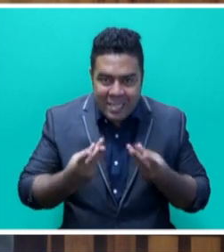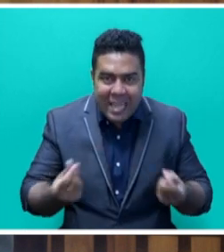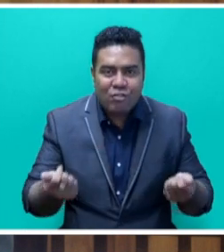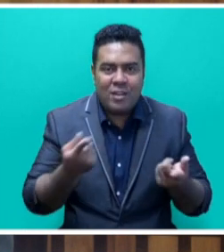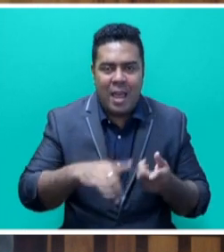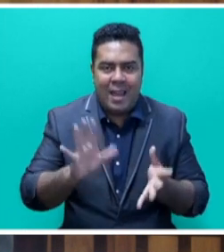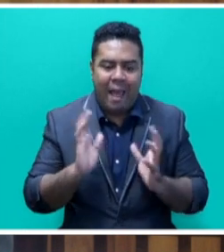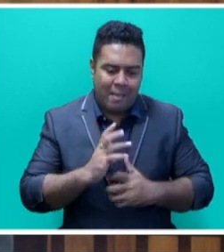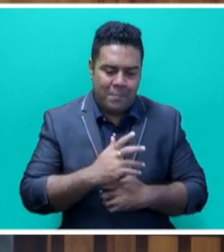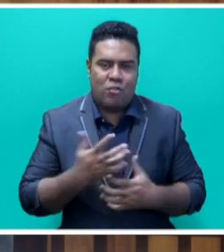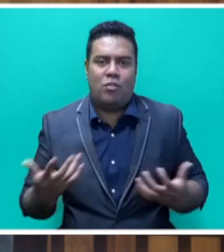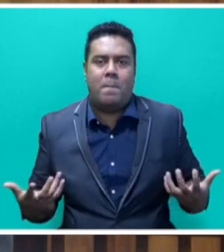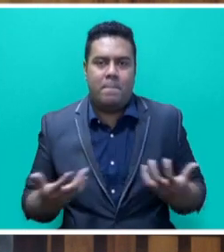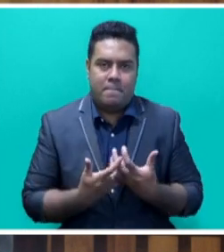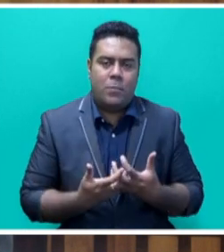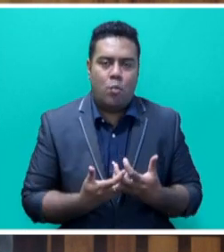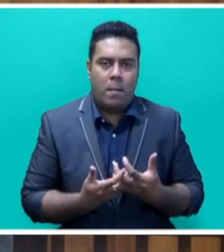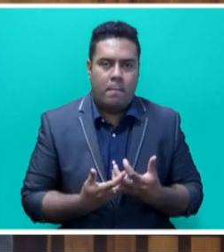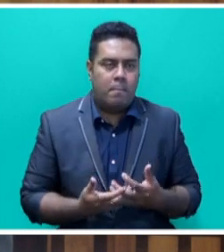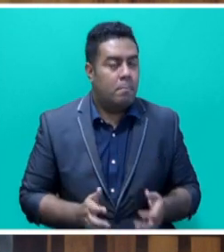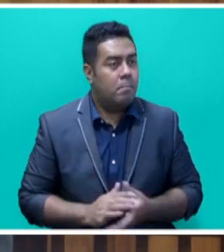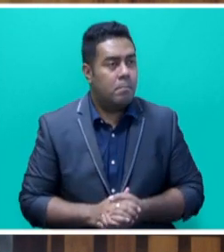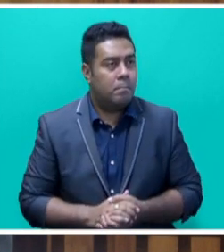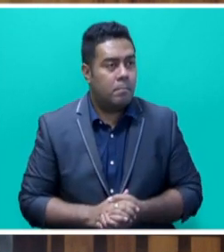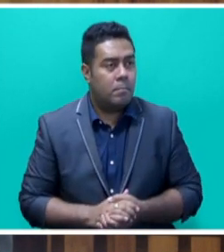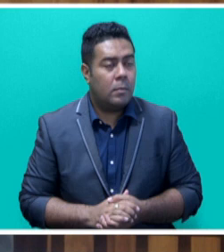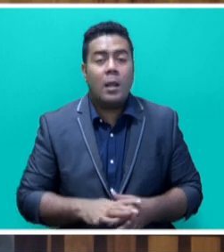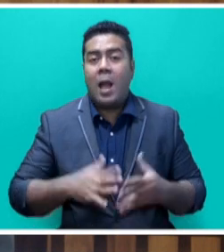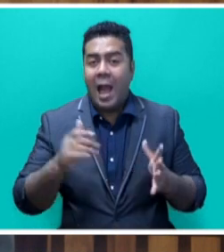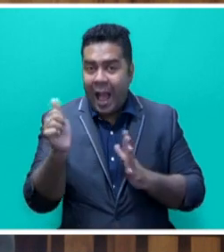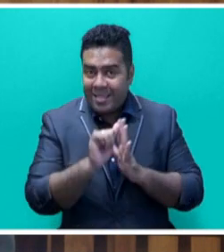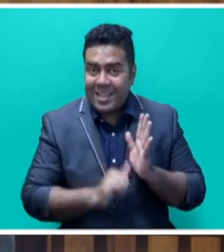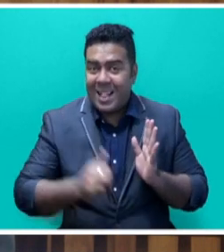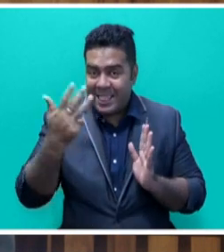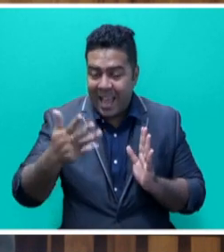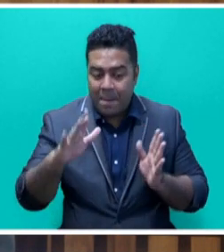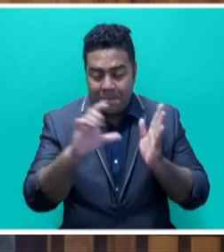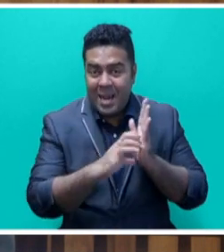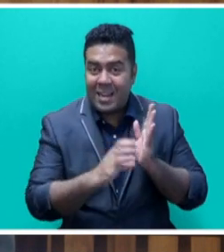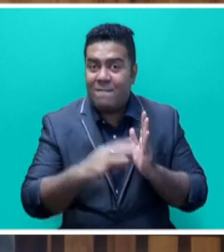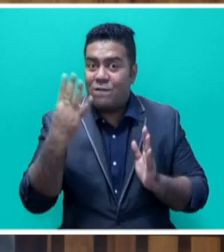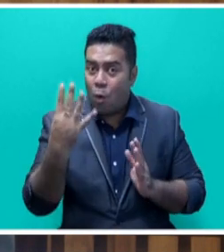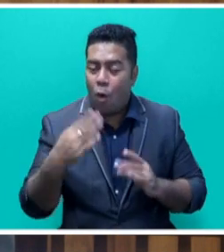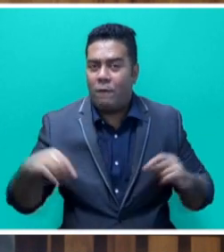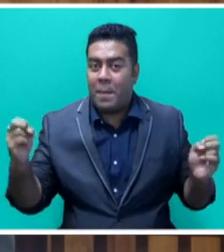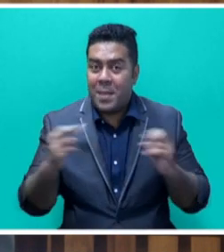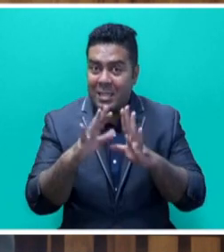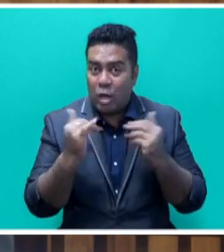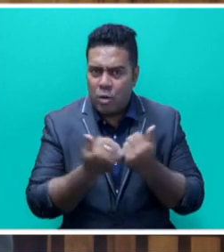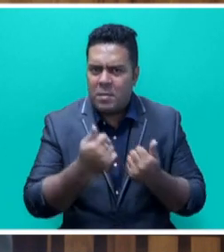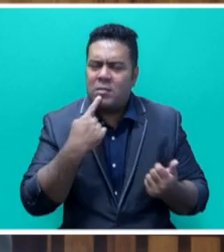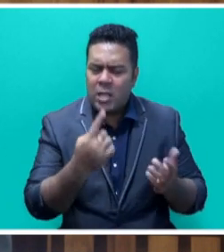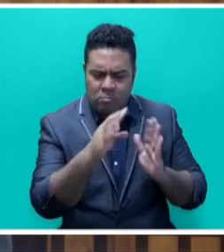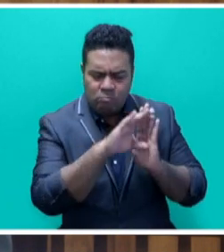unfair and indeed unsustainable, Mr. Speaker, sir. Mr. Speaker, sir, Article 9, Paragraph 4 of the Paris Agreement clearly states the